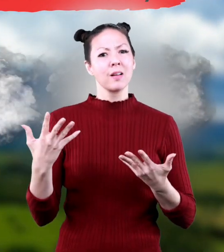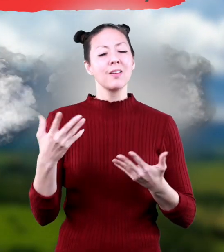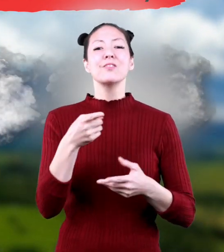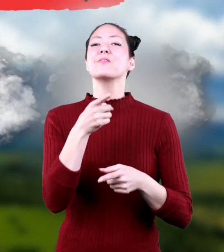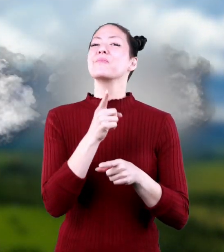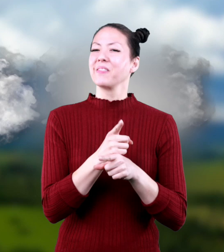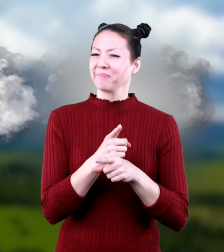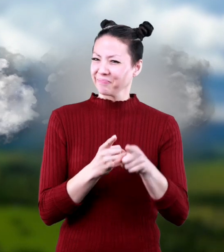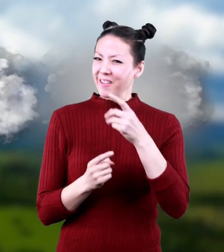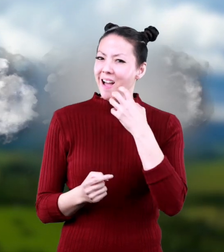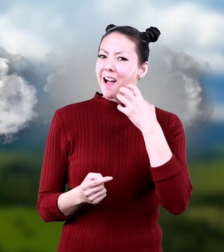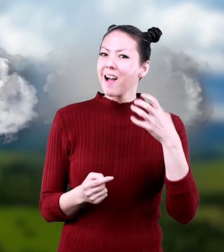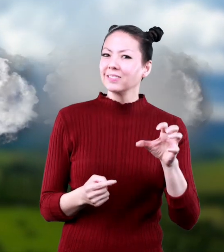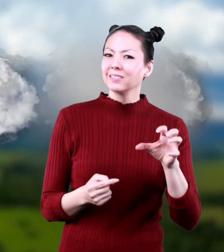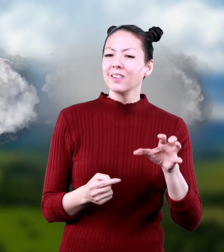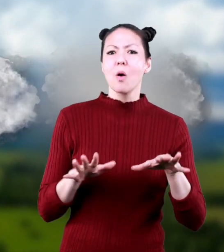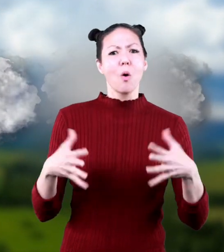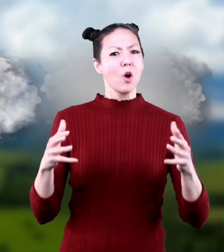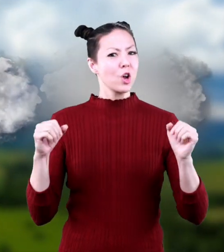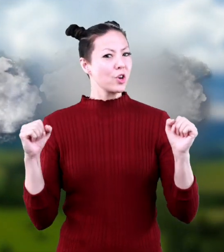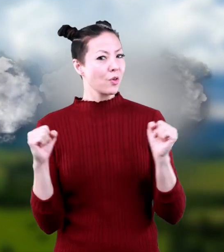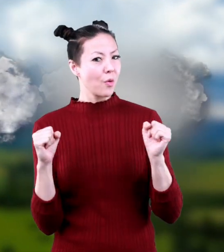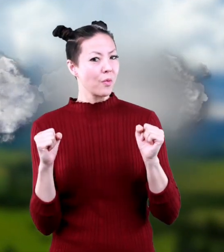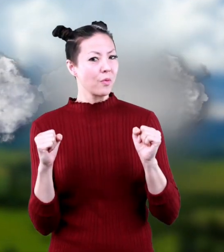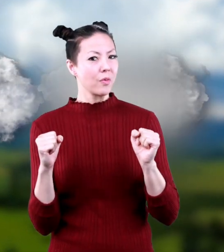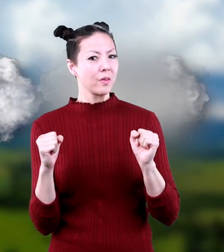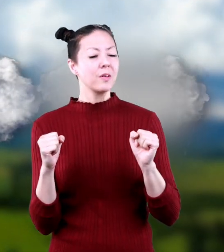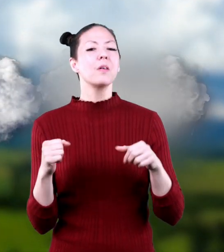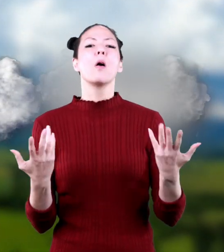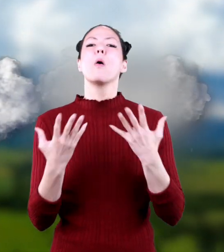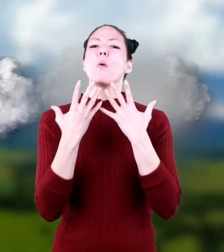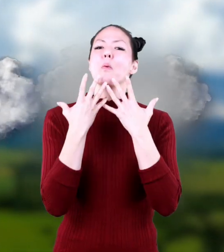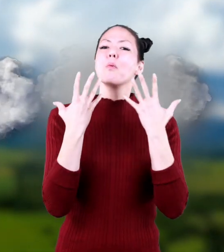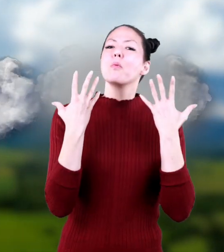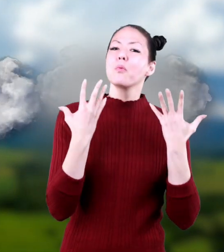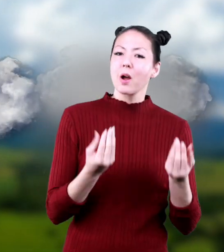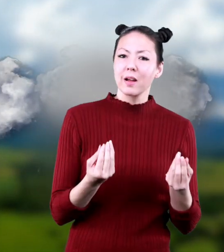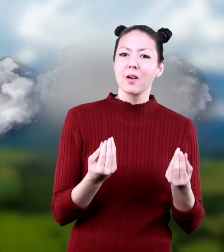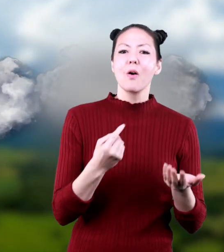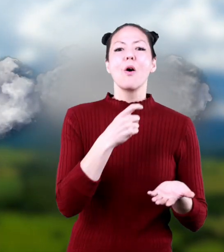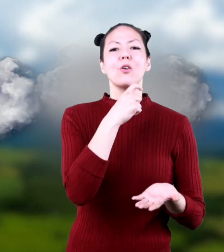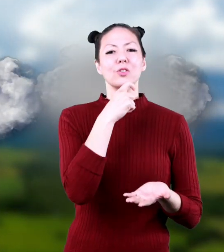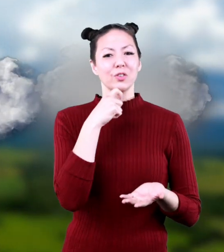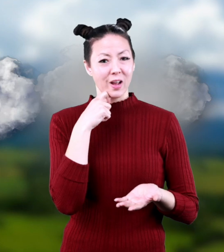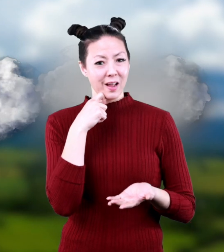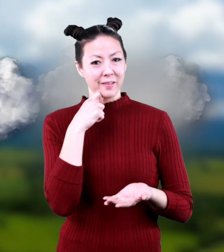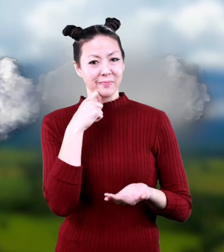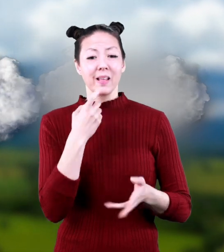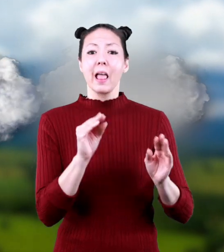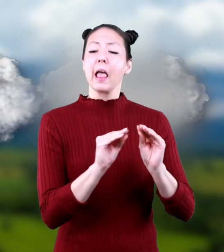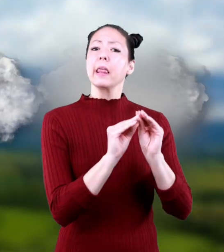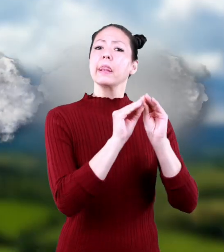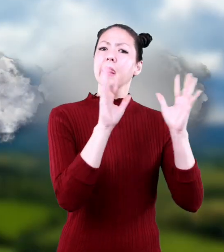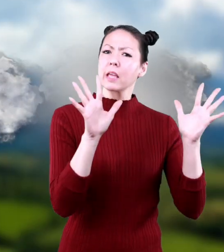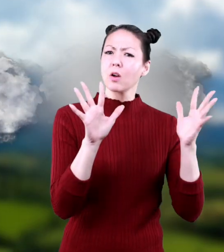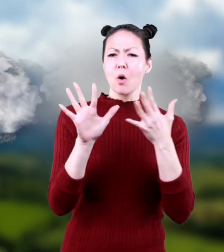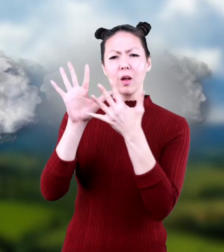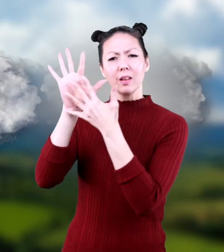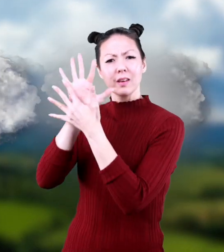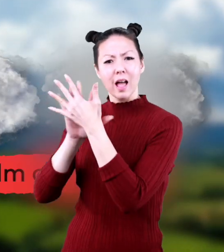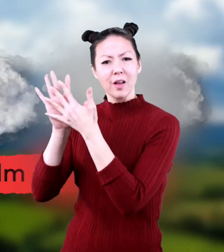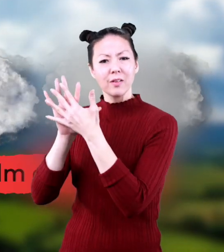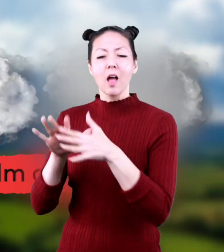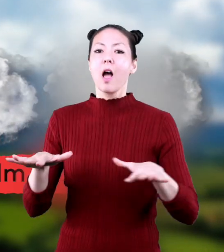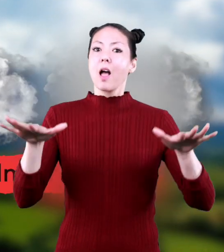You're right. Hot or cold. Wet or dry. Clear or cloudy.